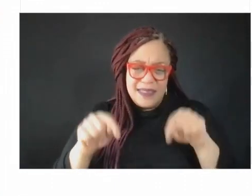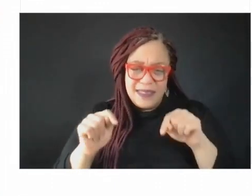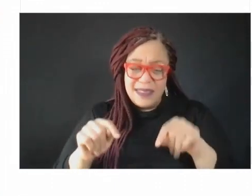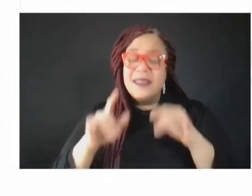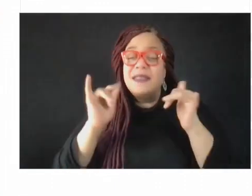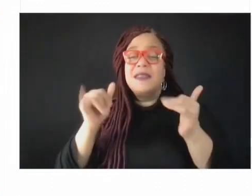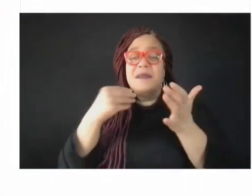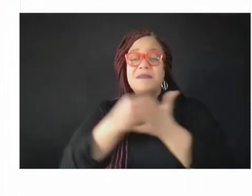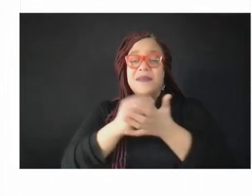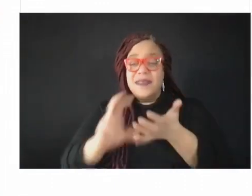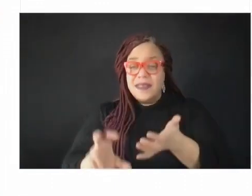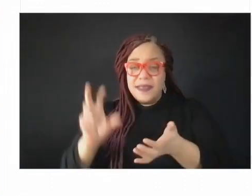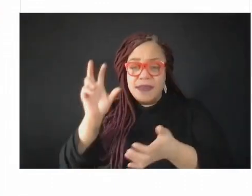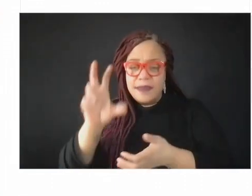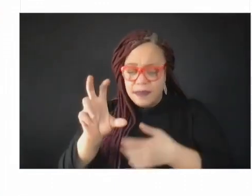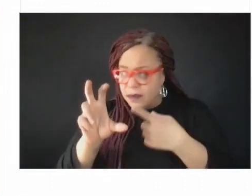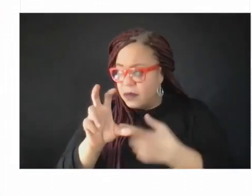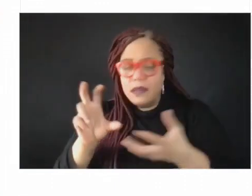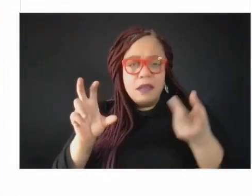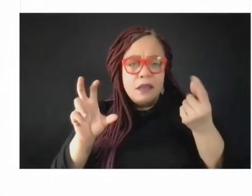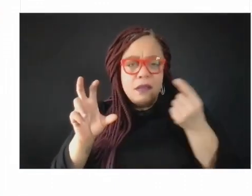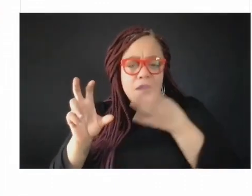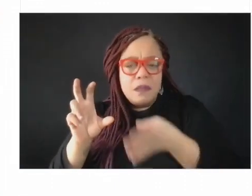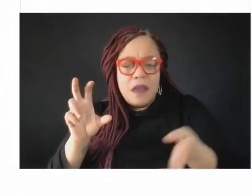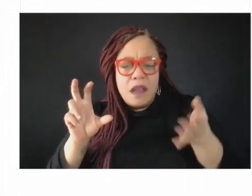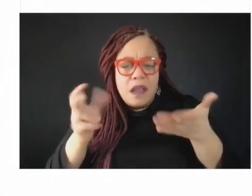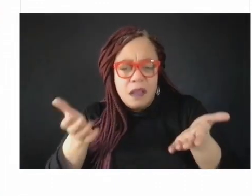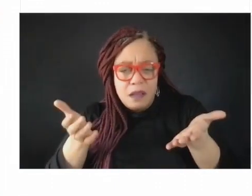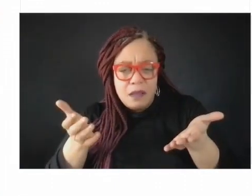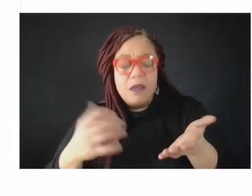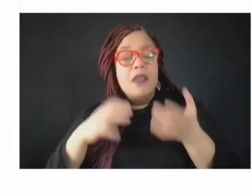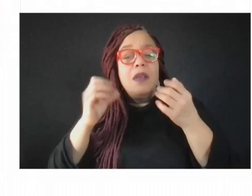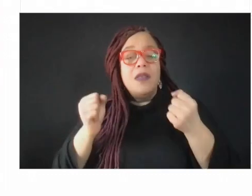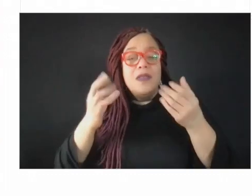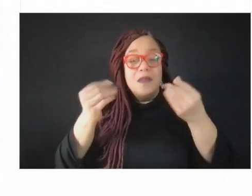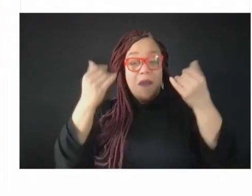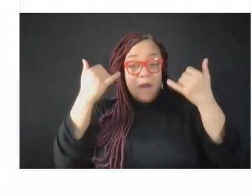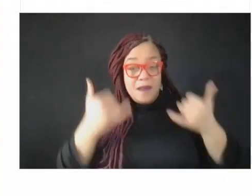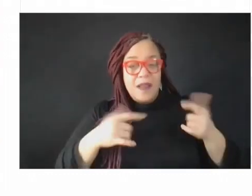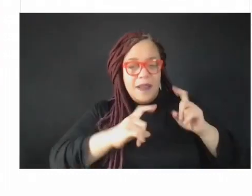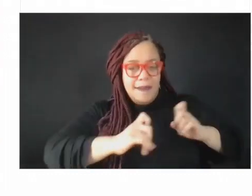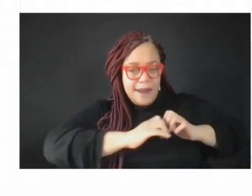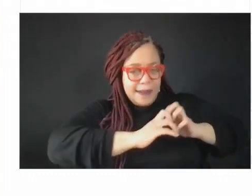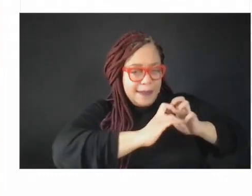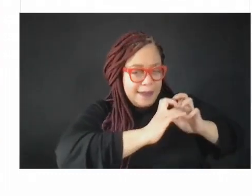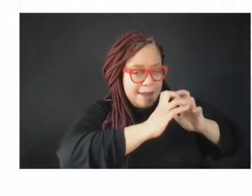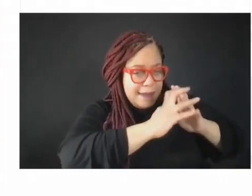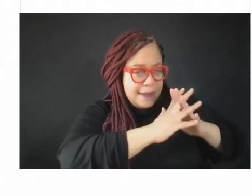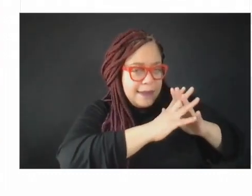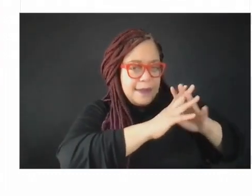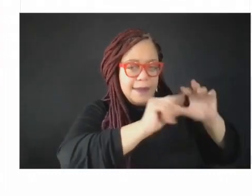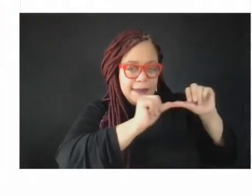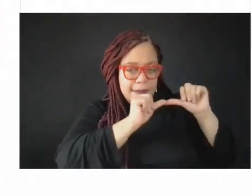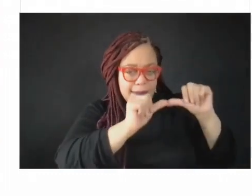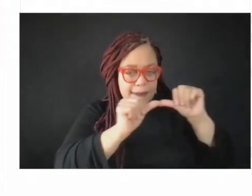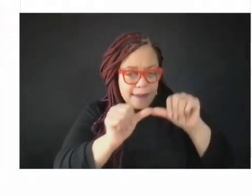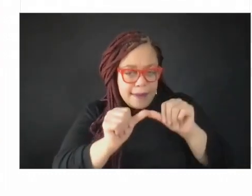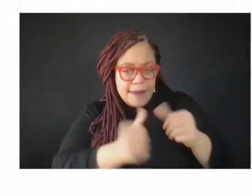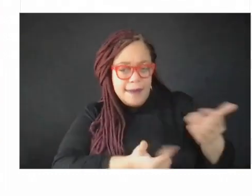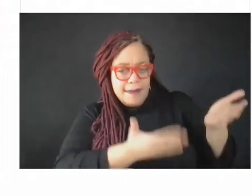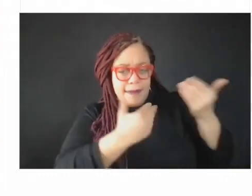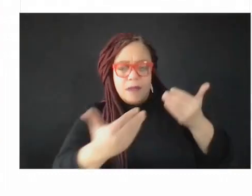bridged, now we need to build and sustain and attract a public health workforce and really build up that infrastructure.